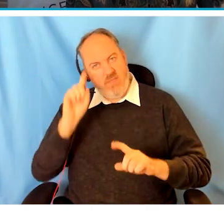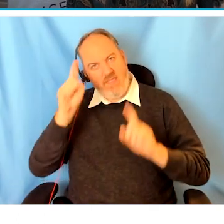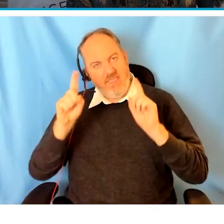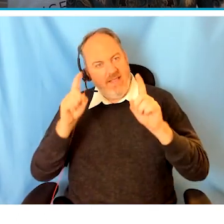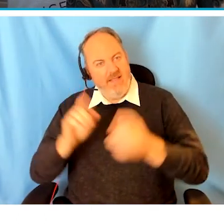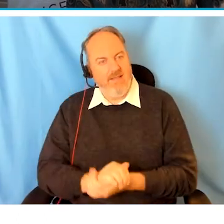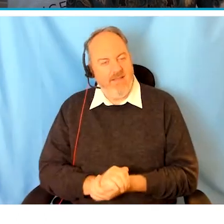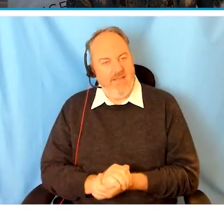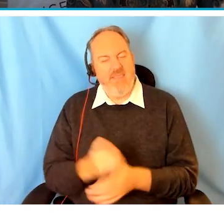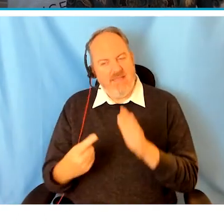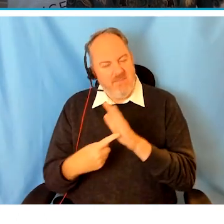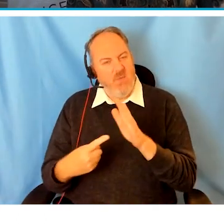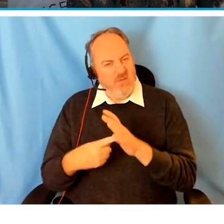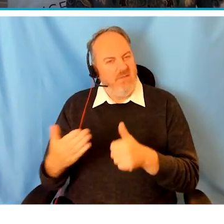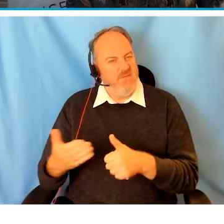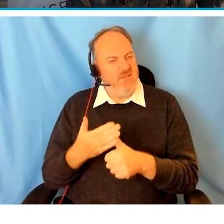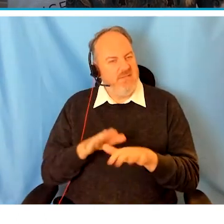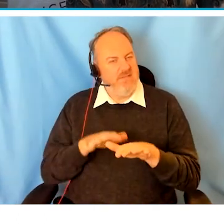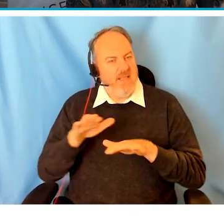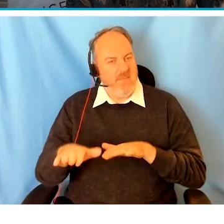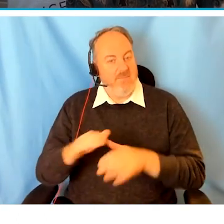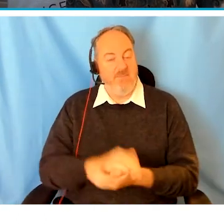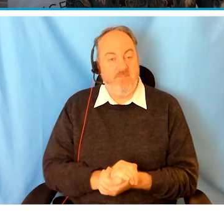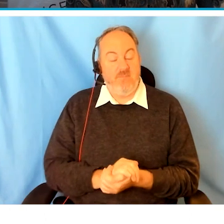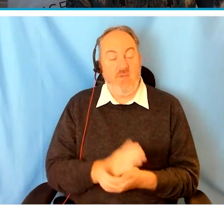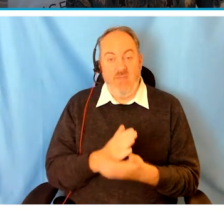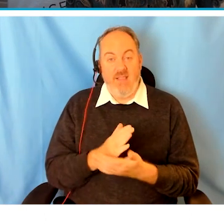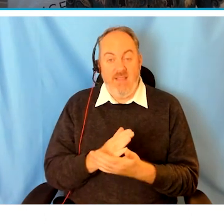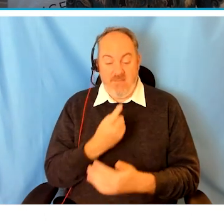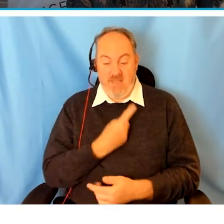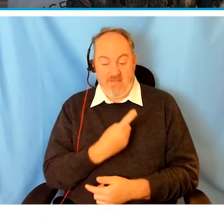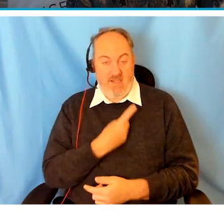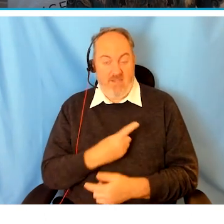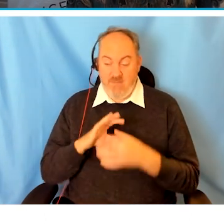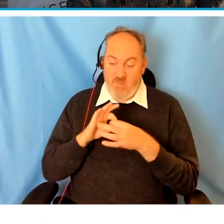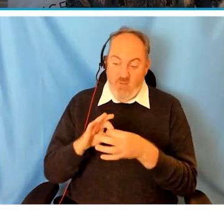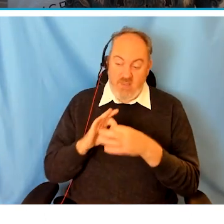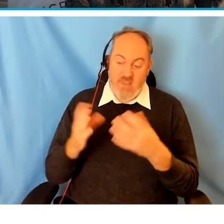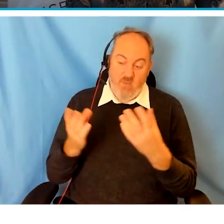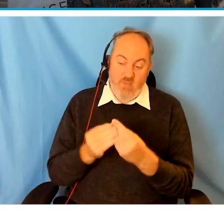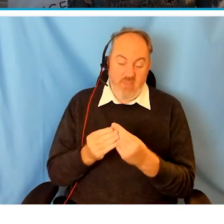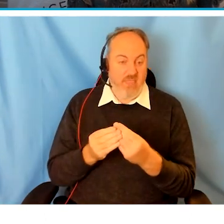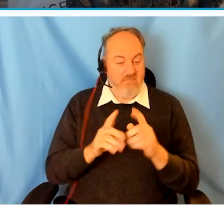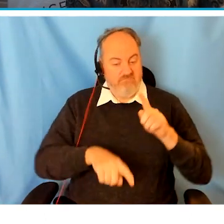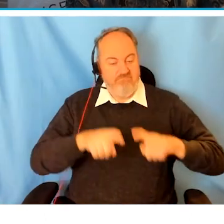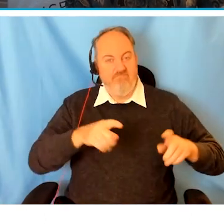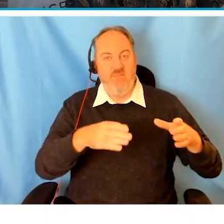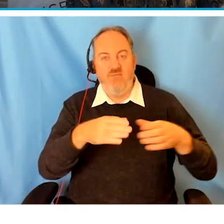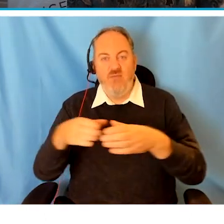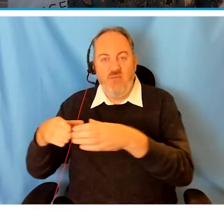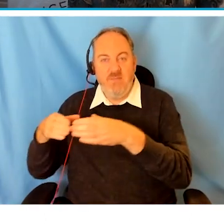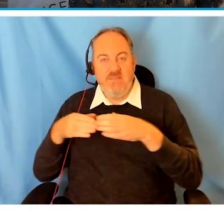Since starting as the Digital Network Officer, I've had a few months to work alongside groups and networks